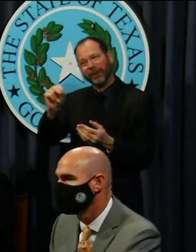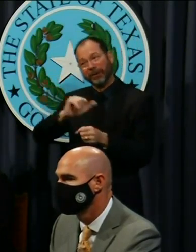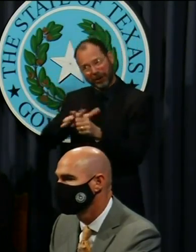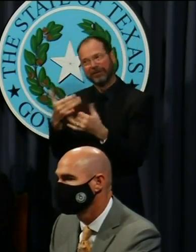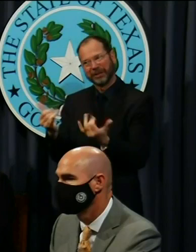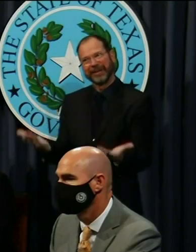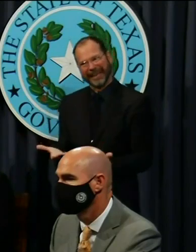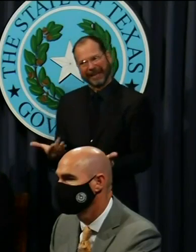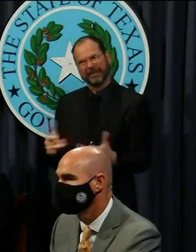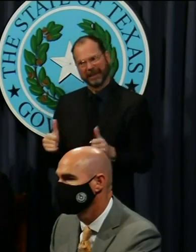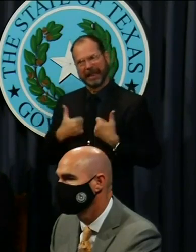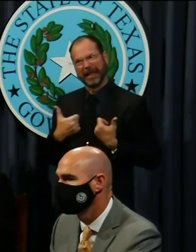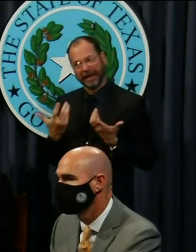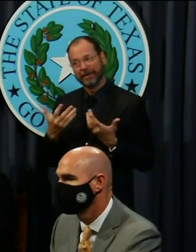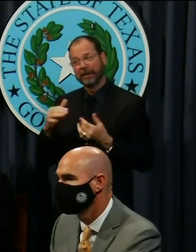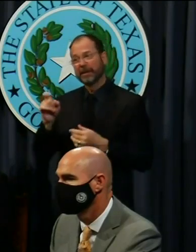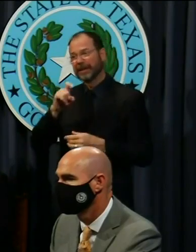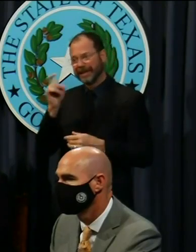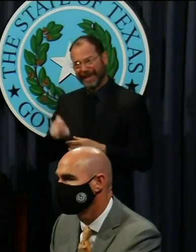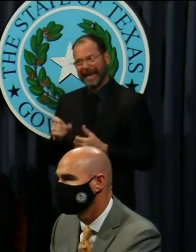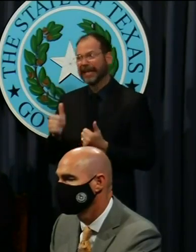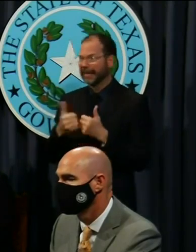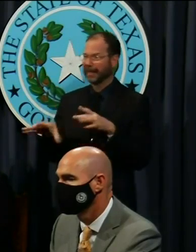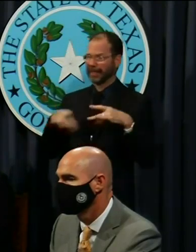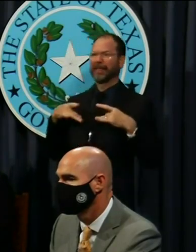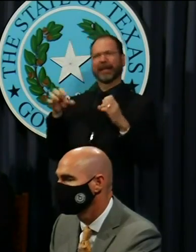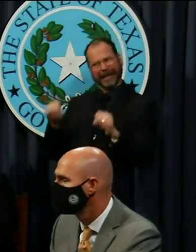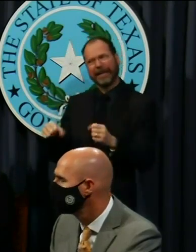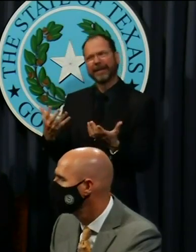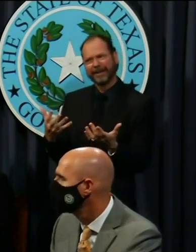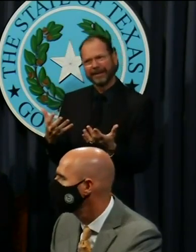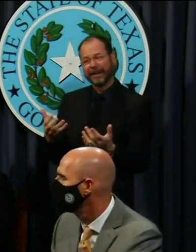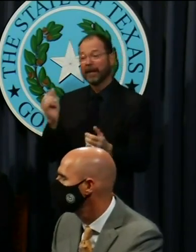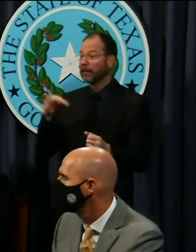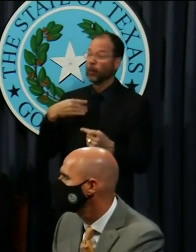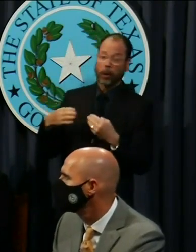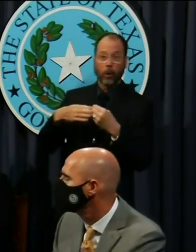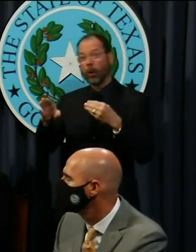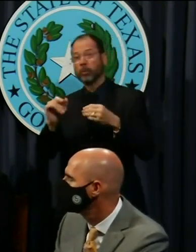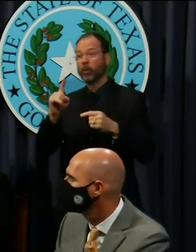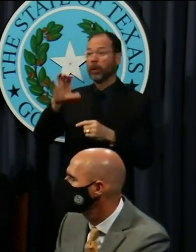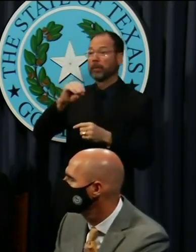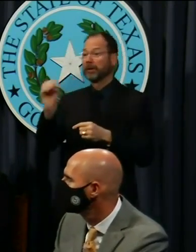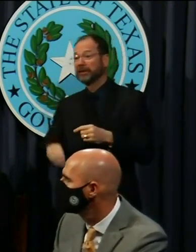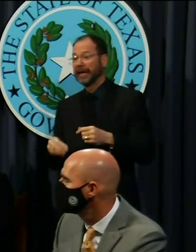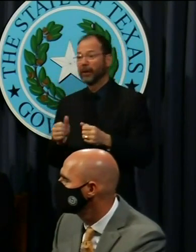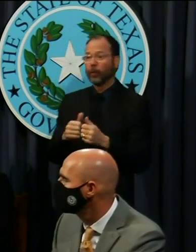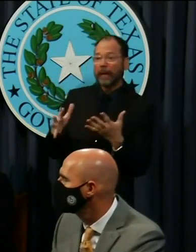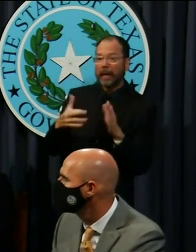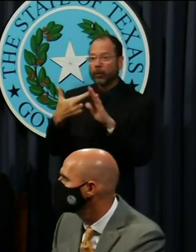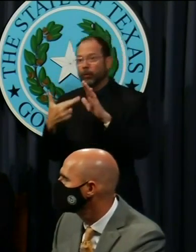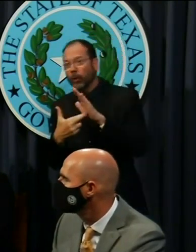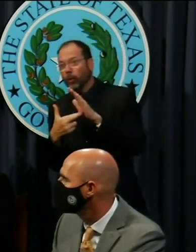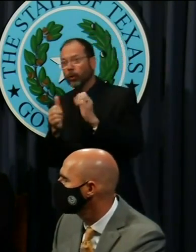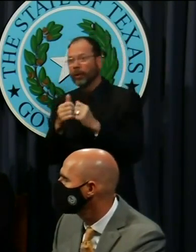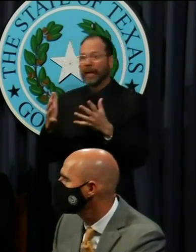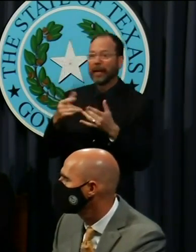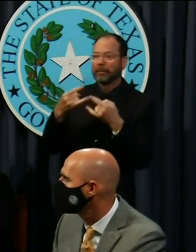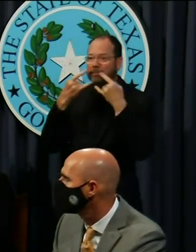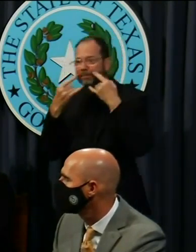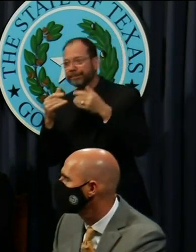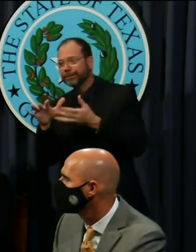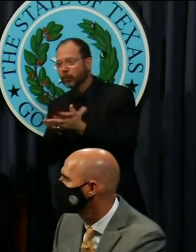and most Texans remain susceptible. If we fully reopen Texas without limits, without safe practices,